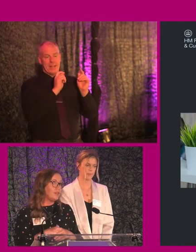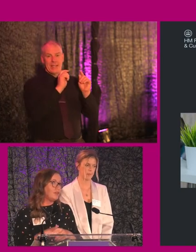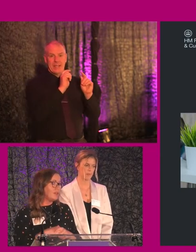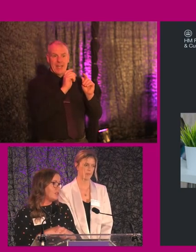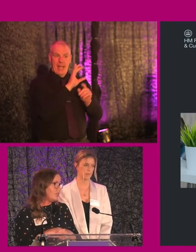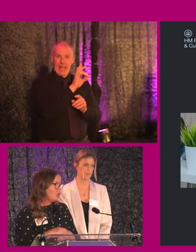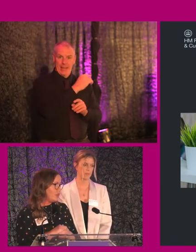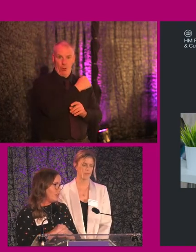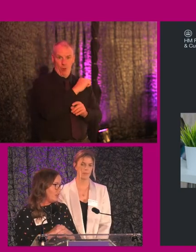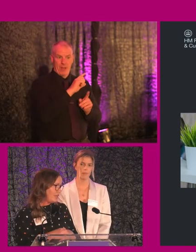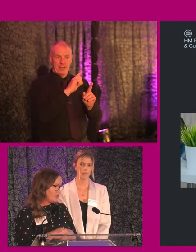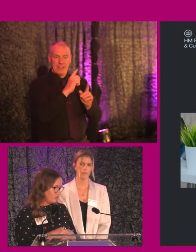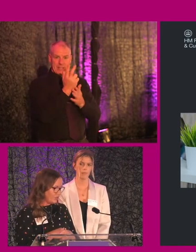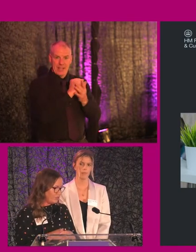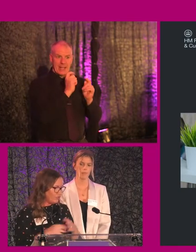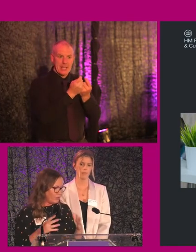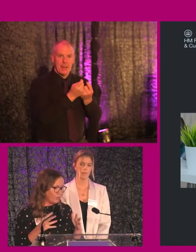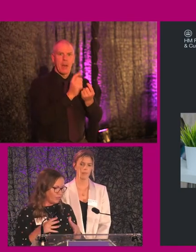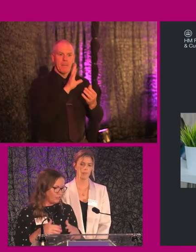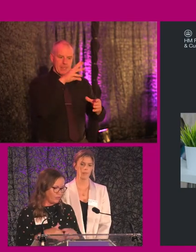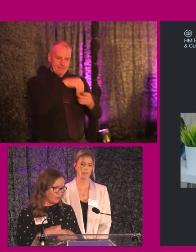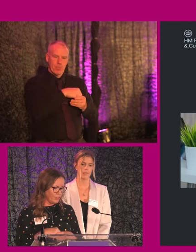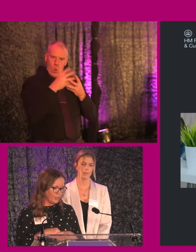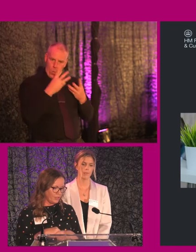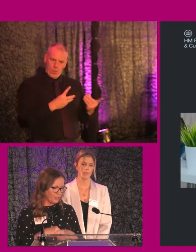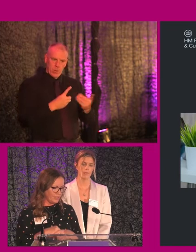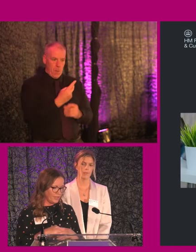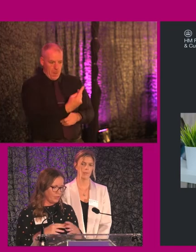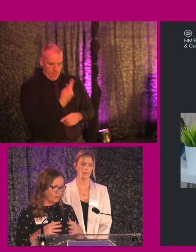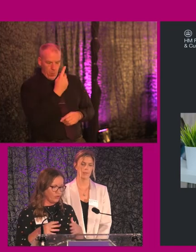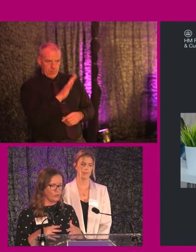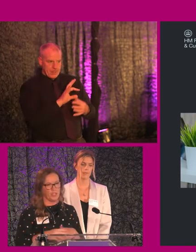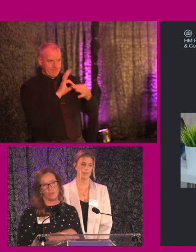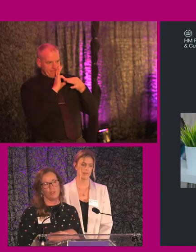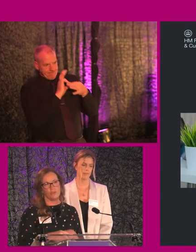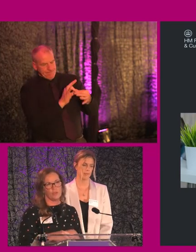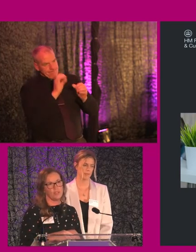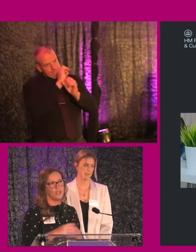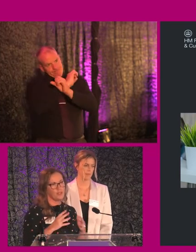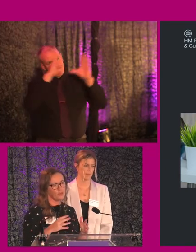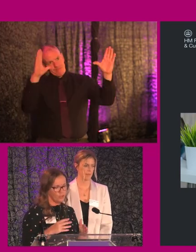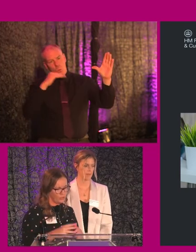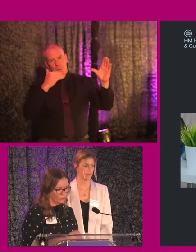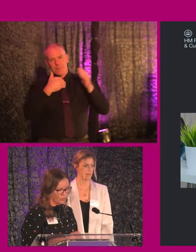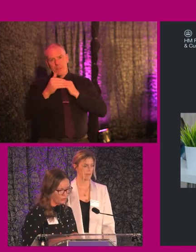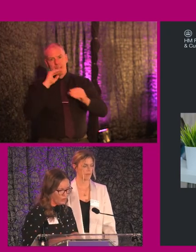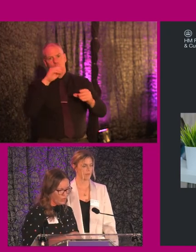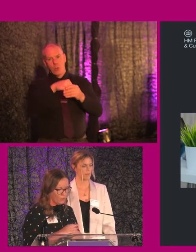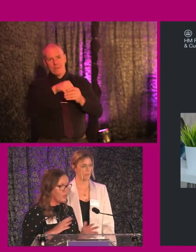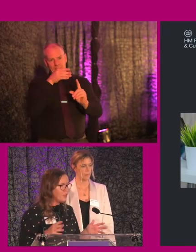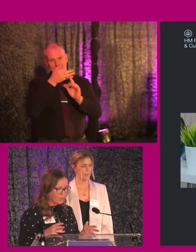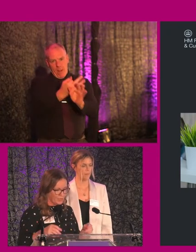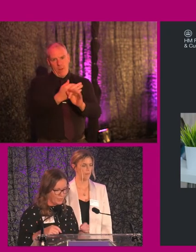buy in and it has to be a joint exercise. You really both have to really take the true concept of inclusivity and that's what you need to go with.